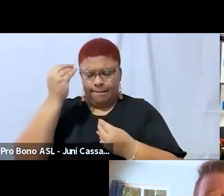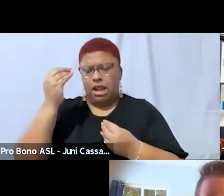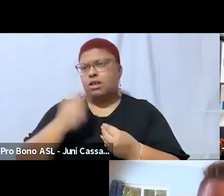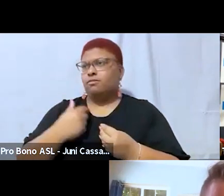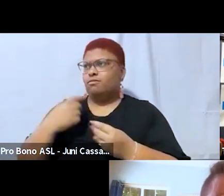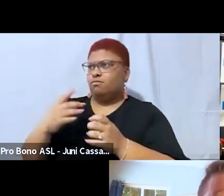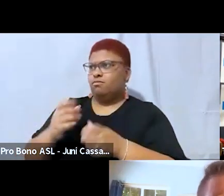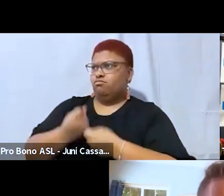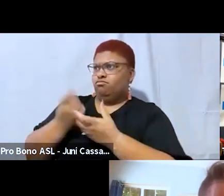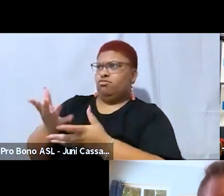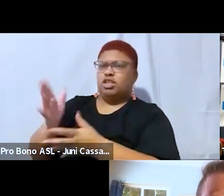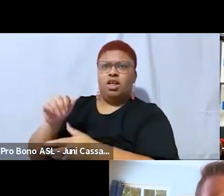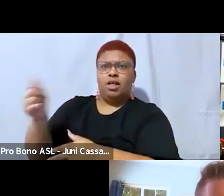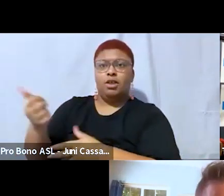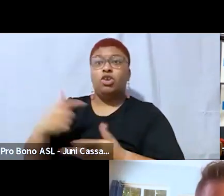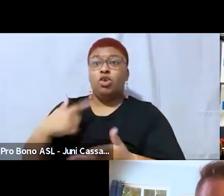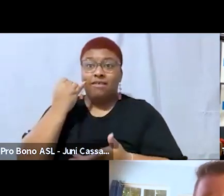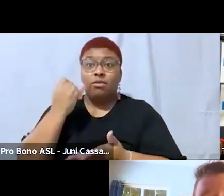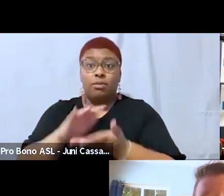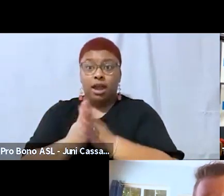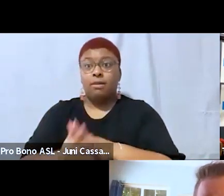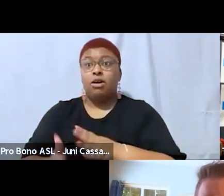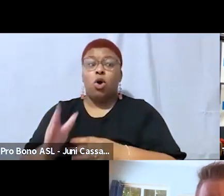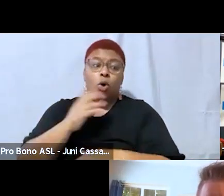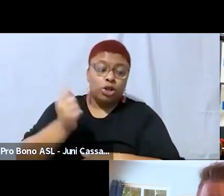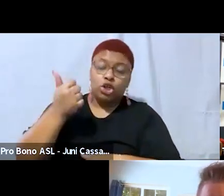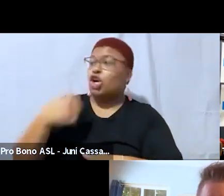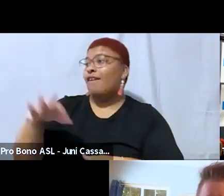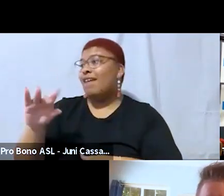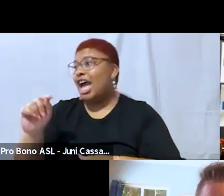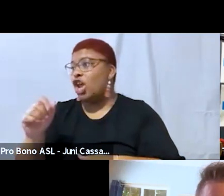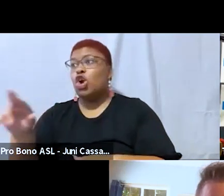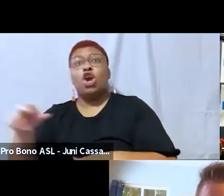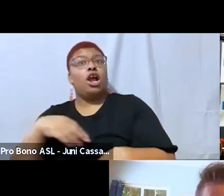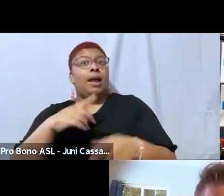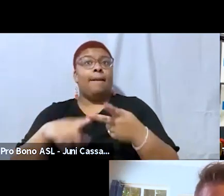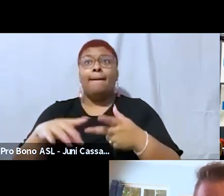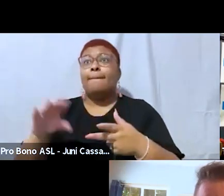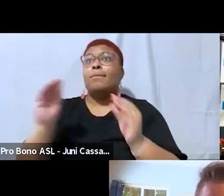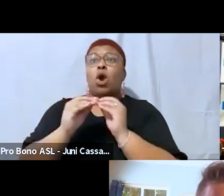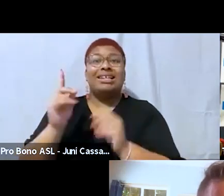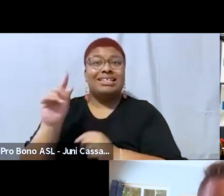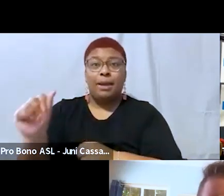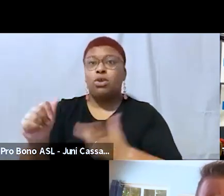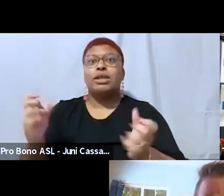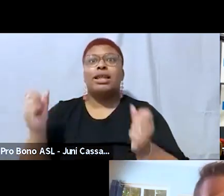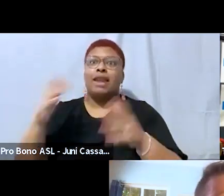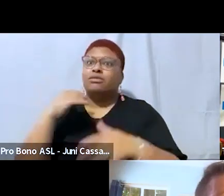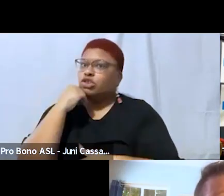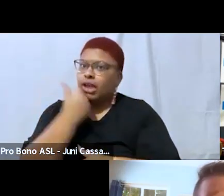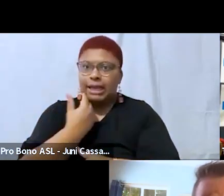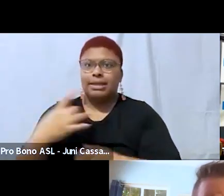becoming older fatter more disabled um you know there's a lot of shame and self-hatred and